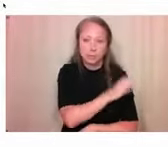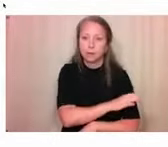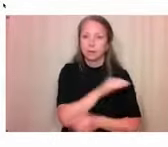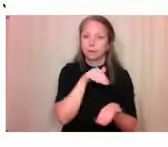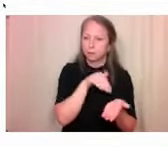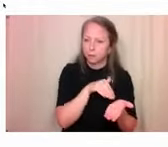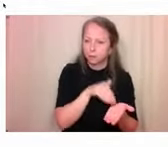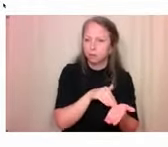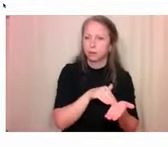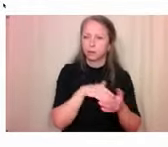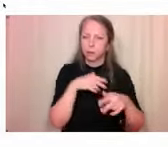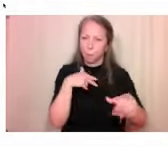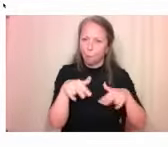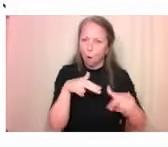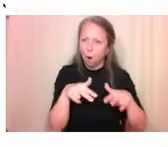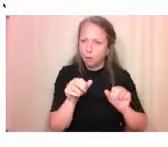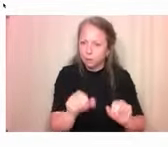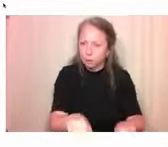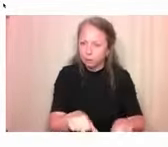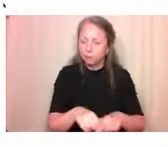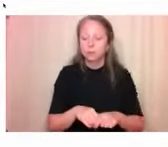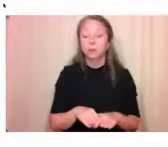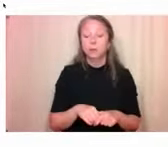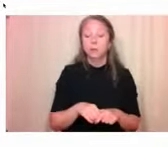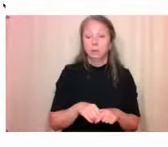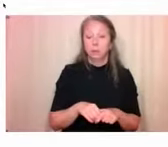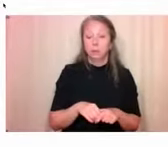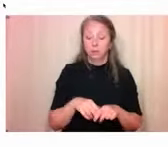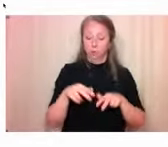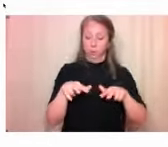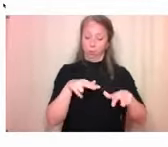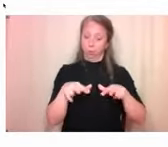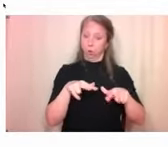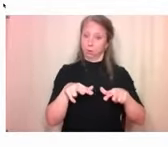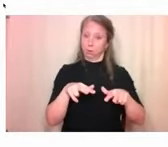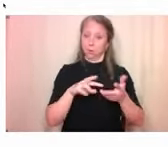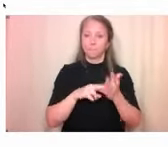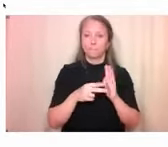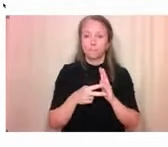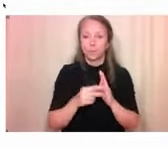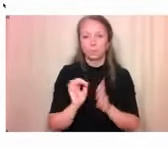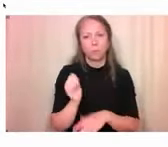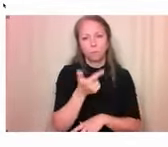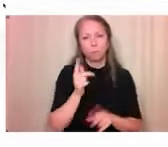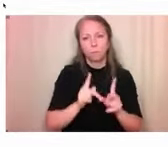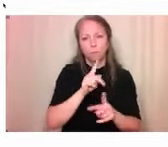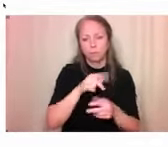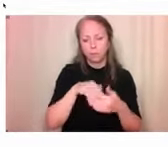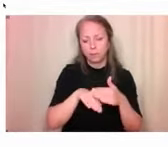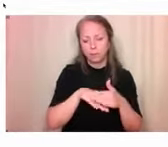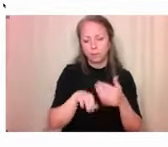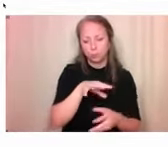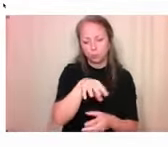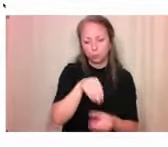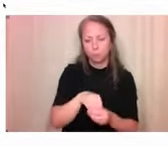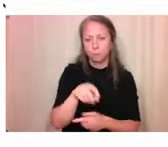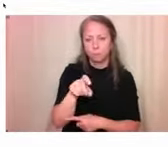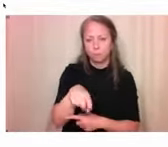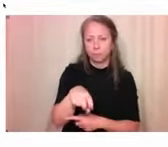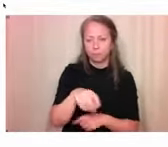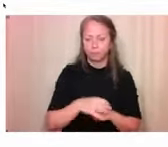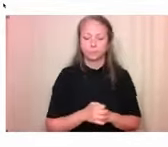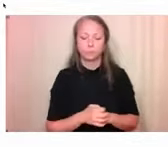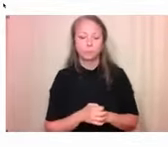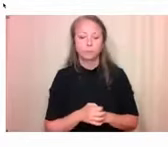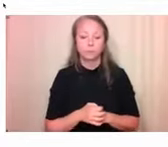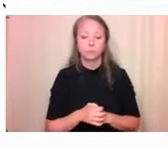walkability scoring is truly inclusive of everybody's access needs. And finally, you've probably or